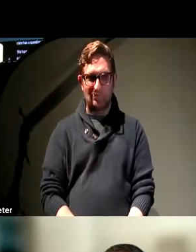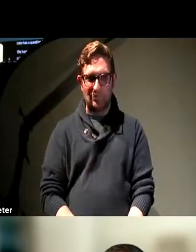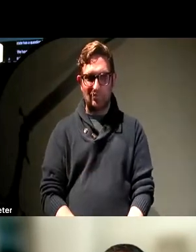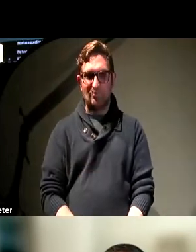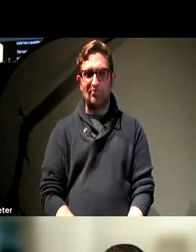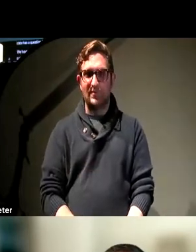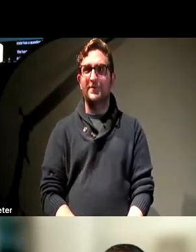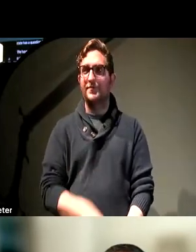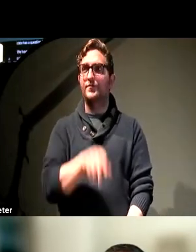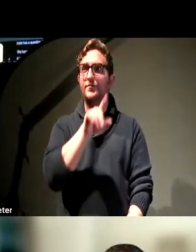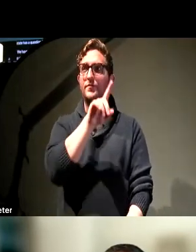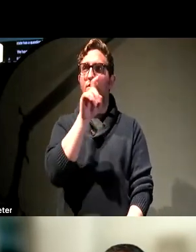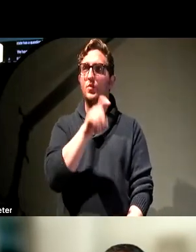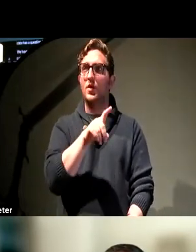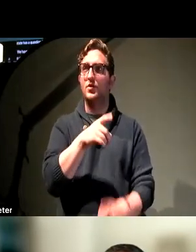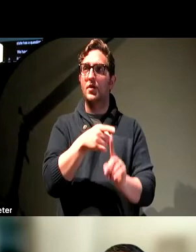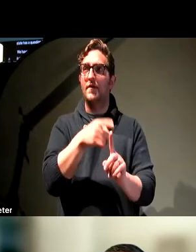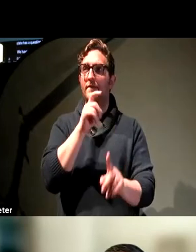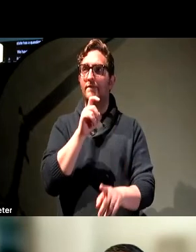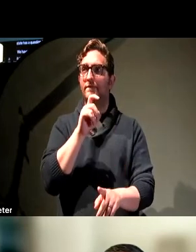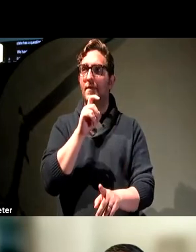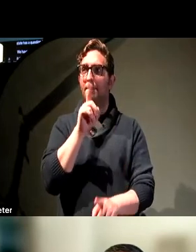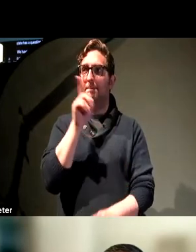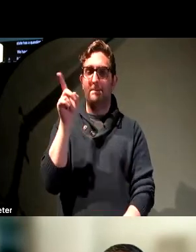A question from Ezra. I'll hold the mic for you.